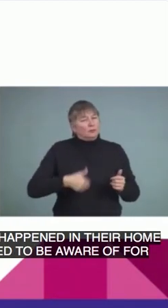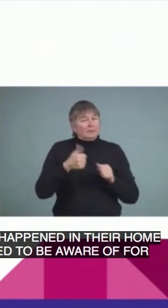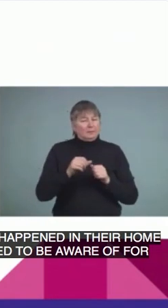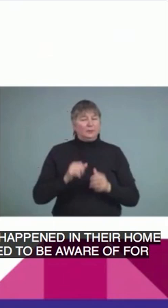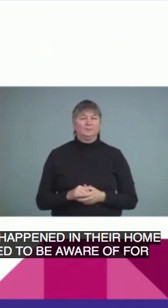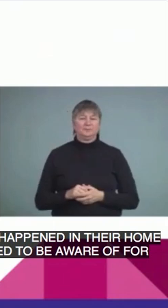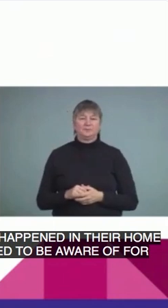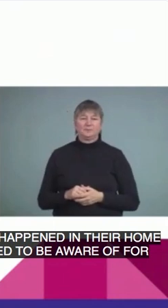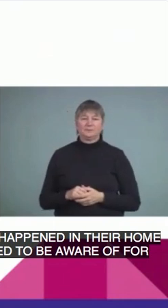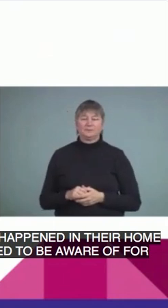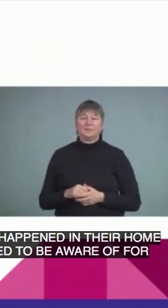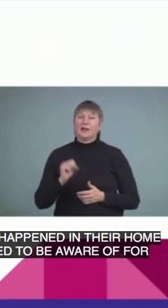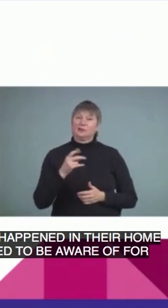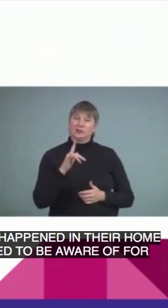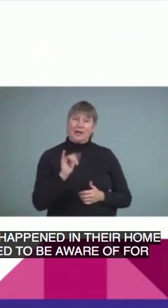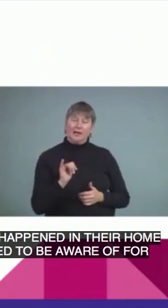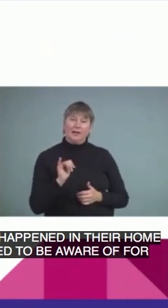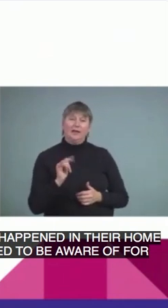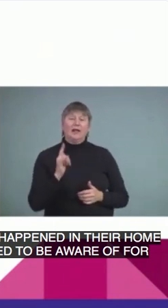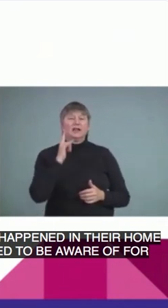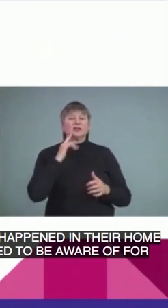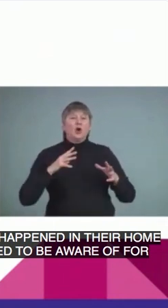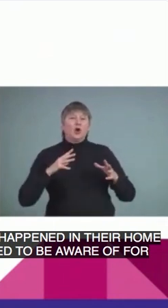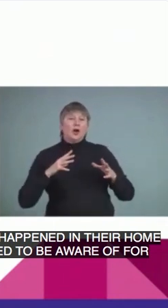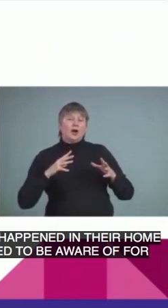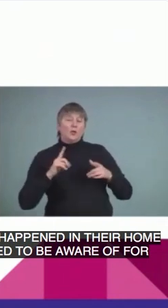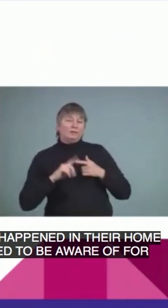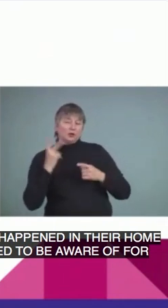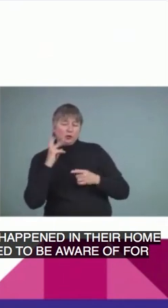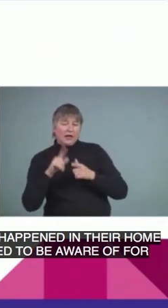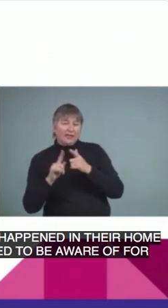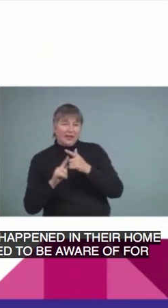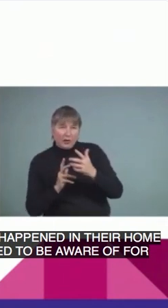Looking at adaptive skills for survival in a new context, too.